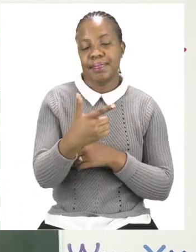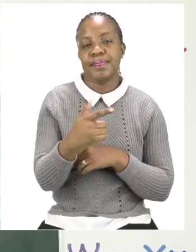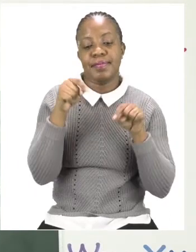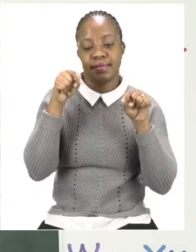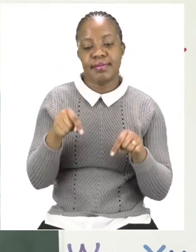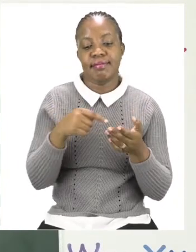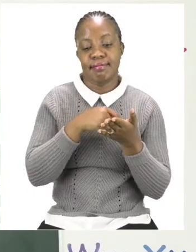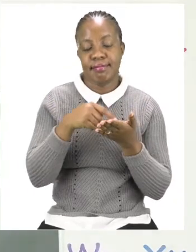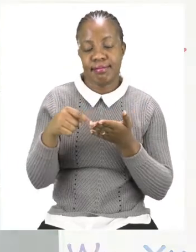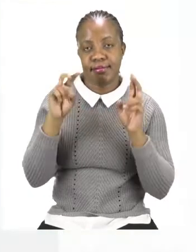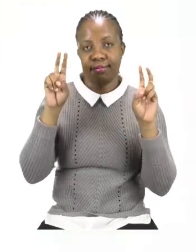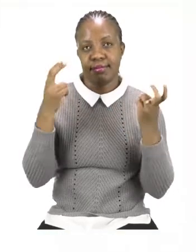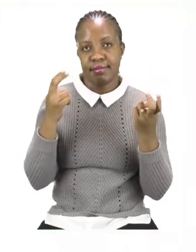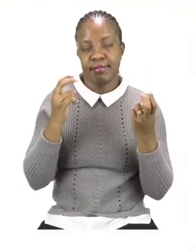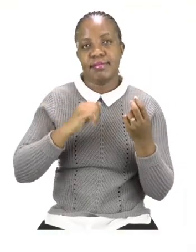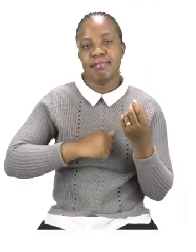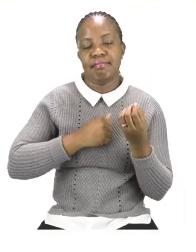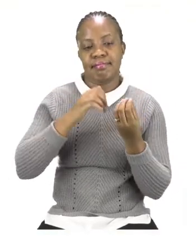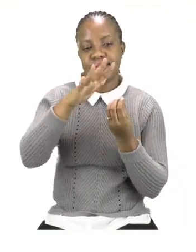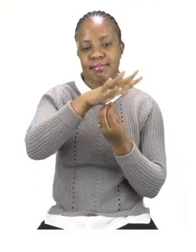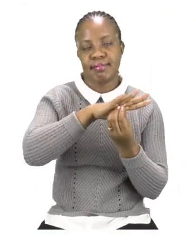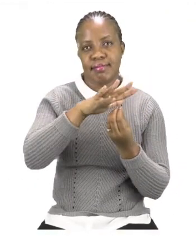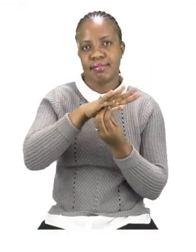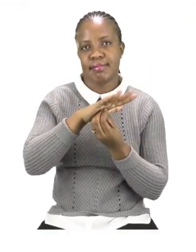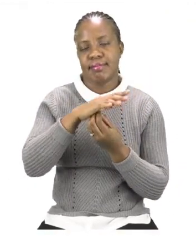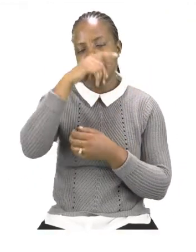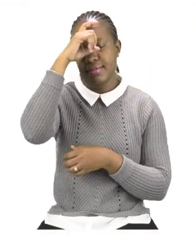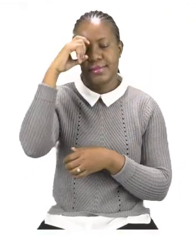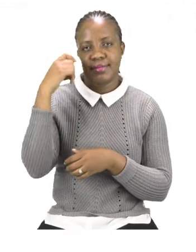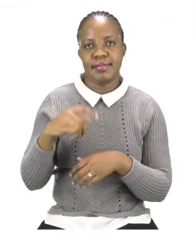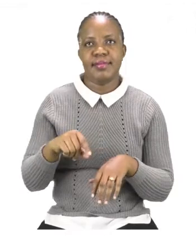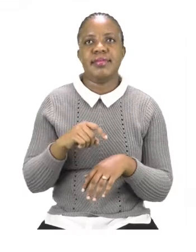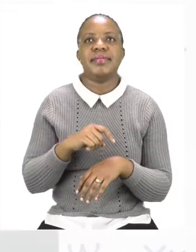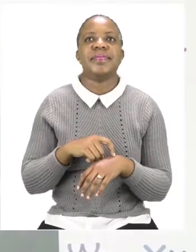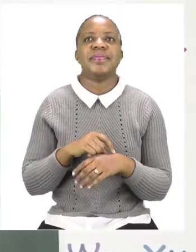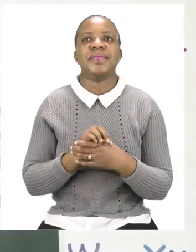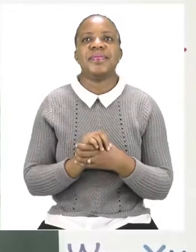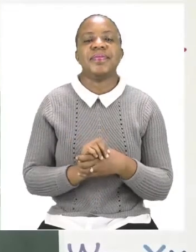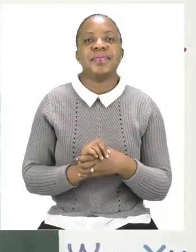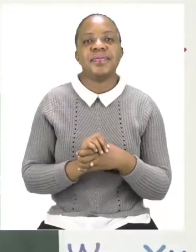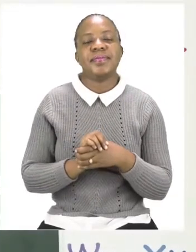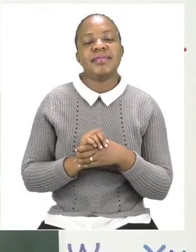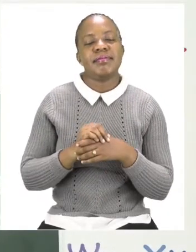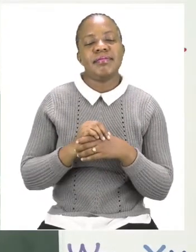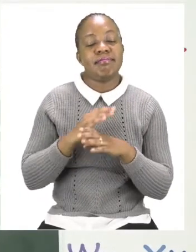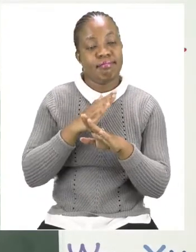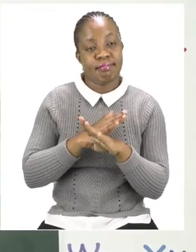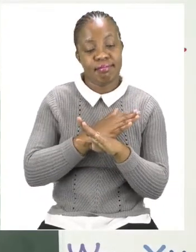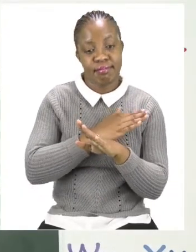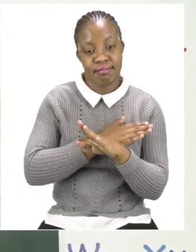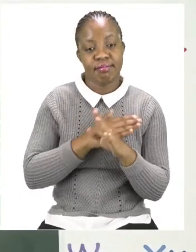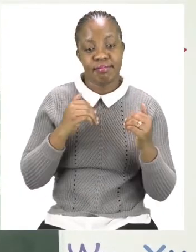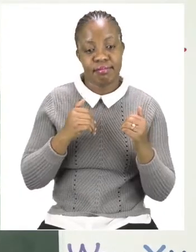My Family and Summer. And before we get into any lessons grade